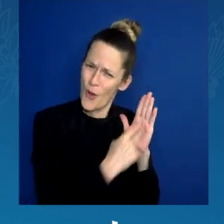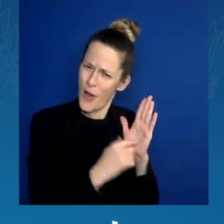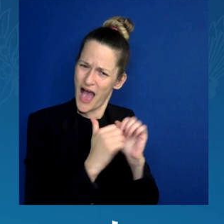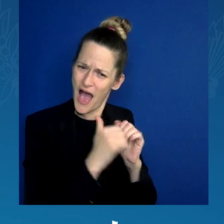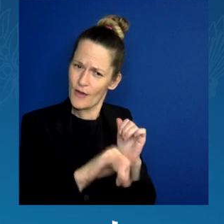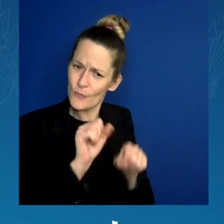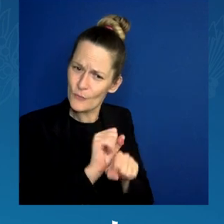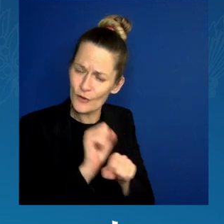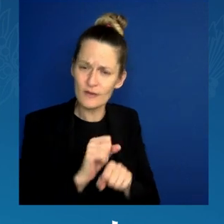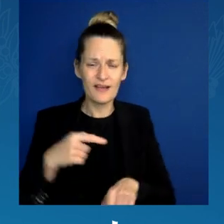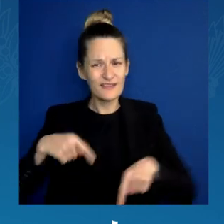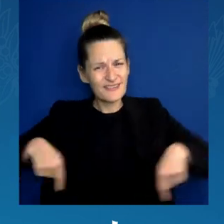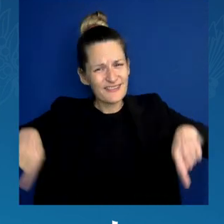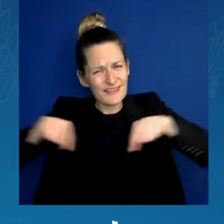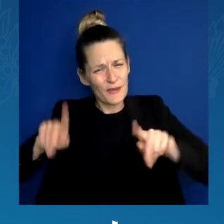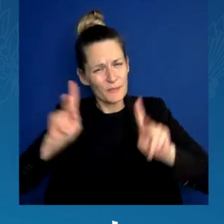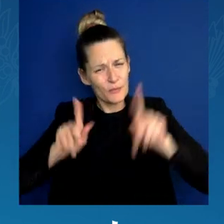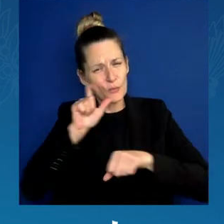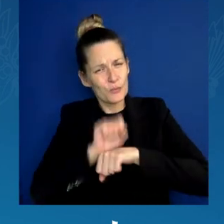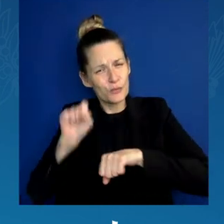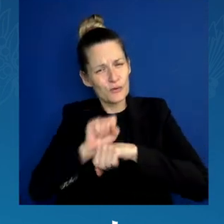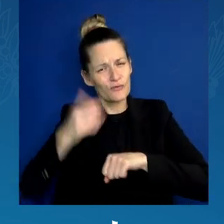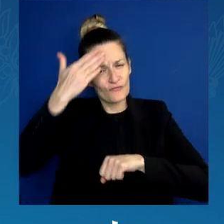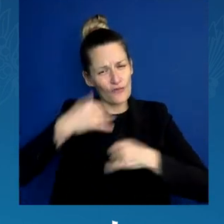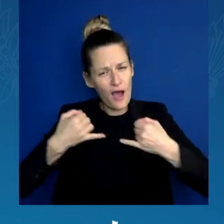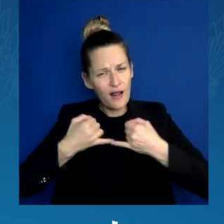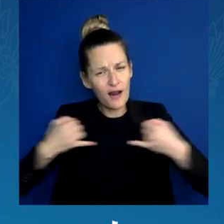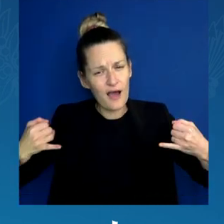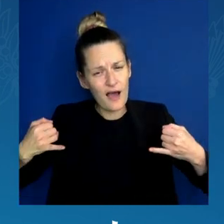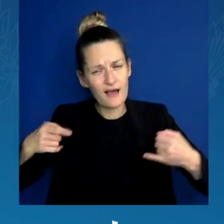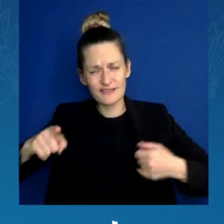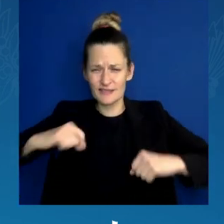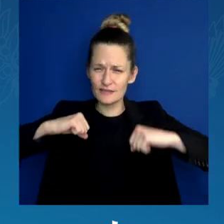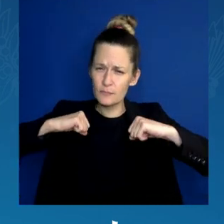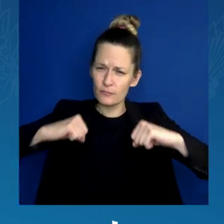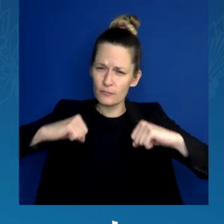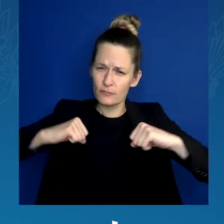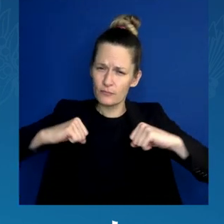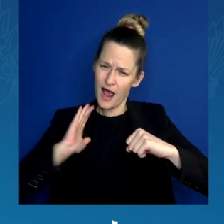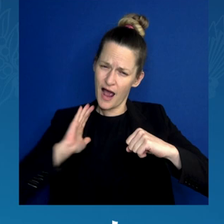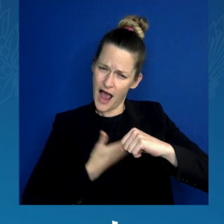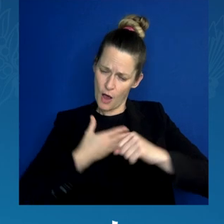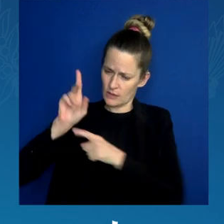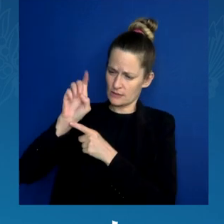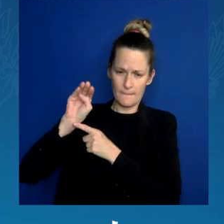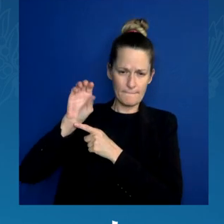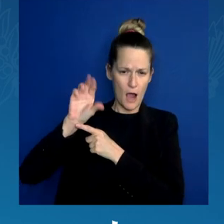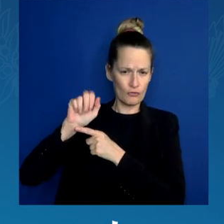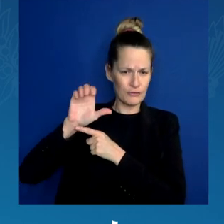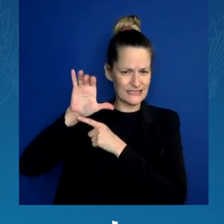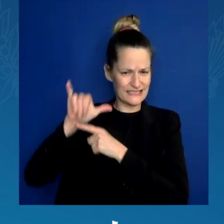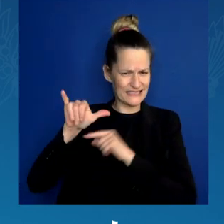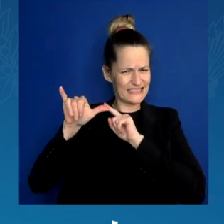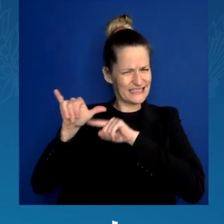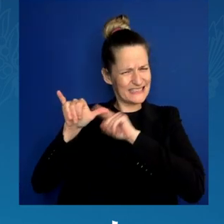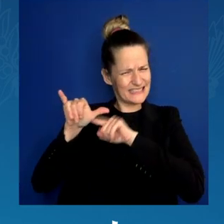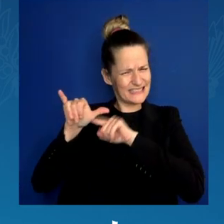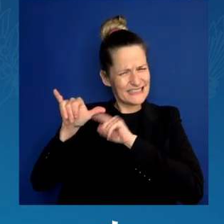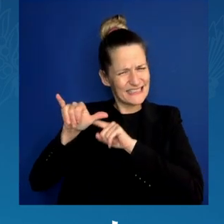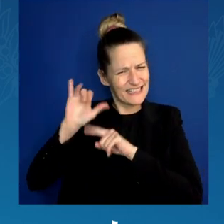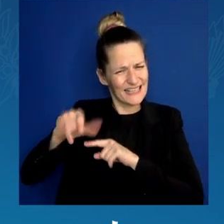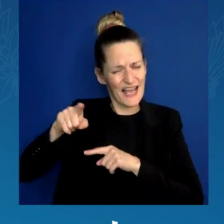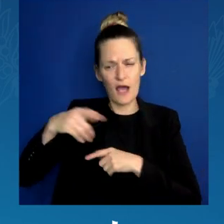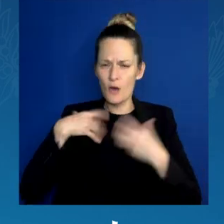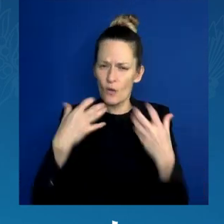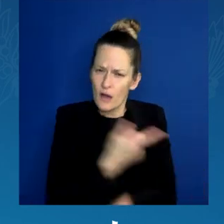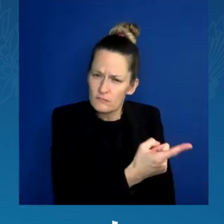They want you to be a voter too. When you vote, Michigan is better. When we show up, Michigan gets stronger. When